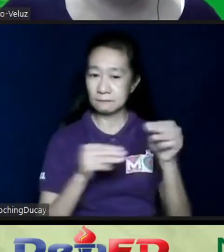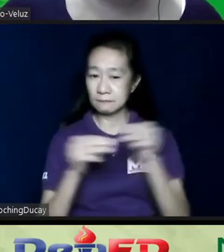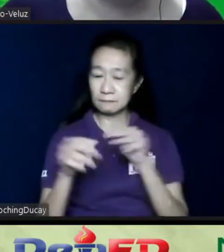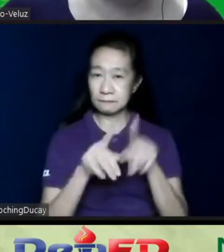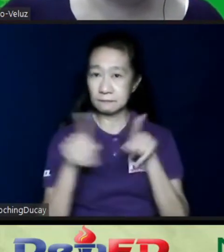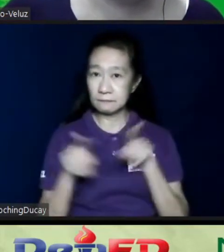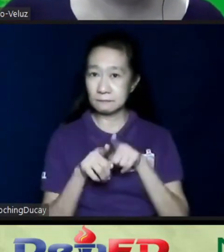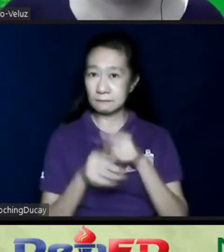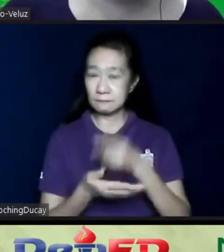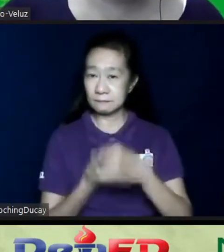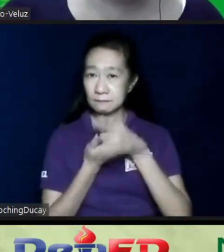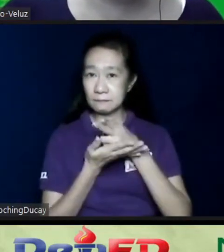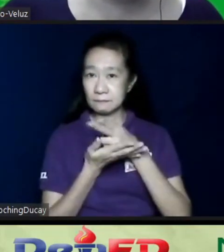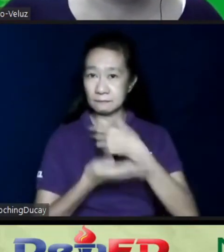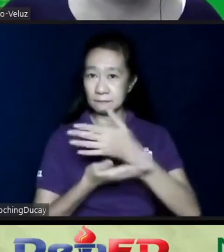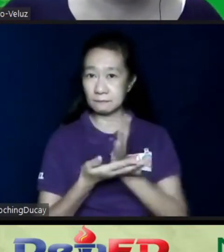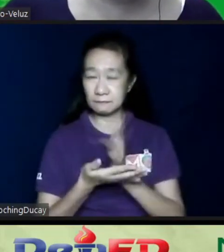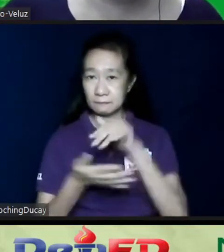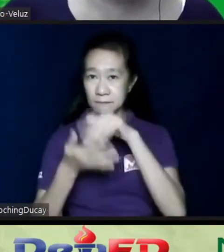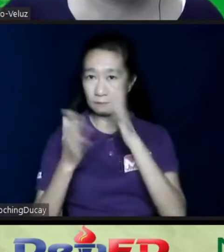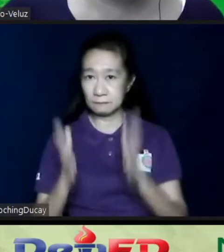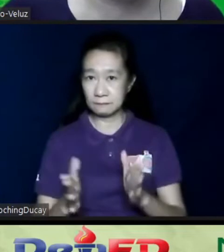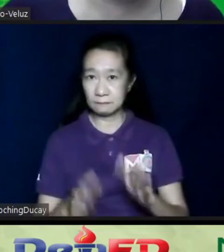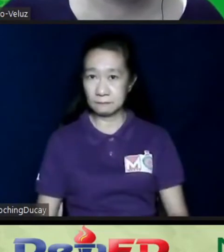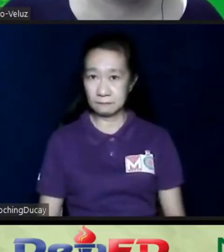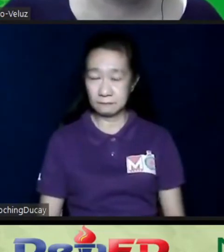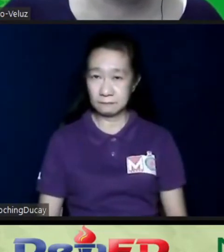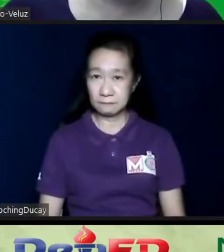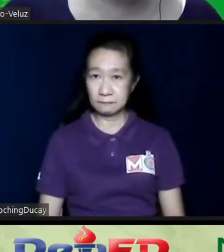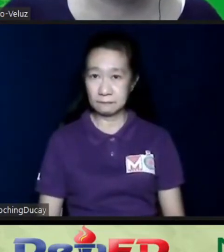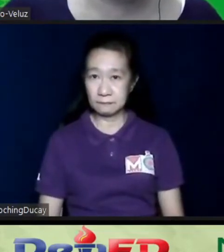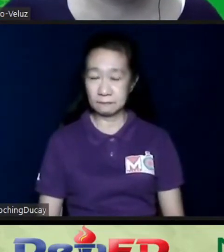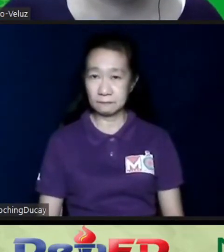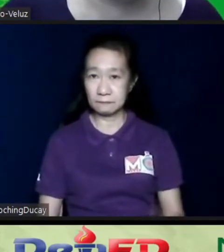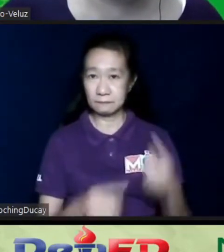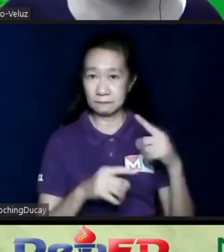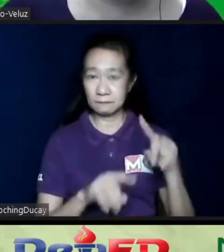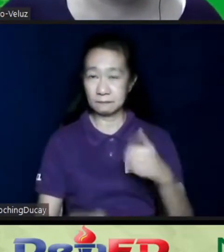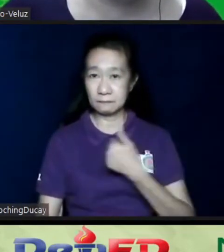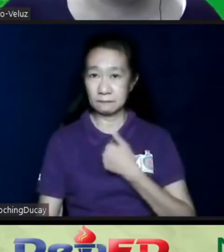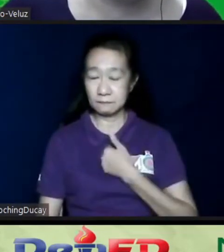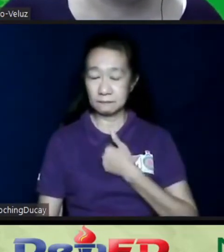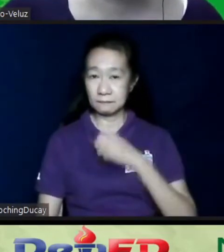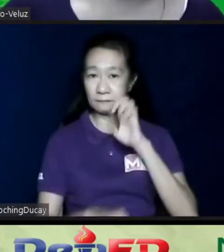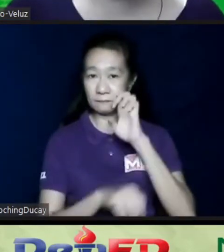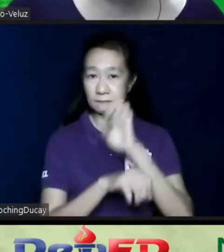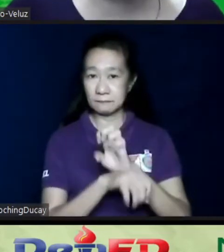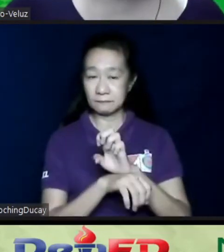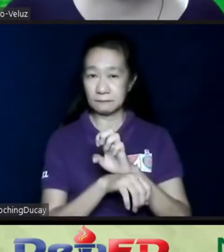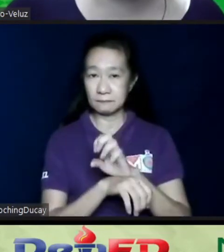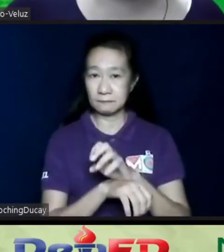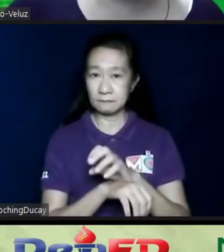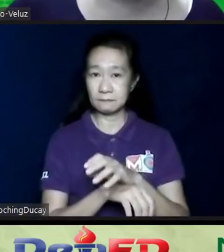helped some of our students explore self-employment. In fact, most